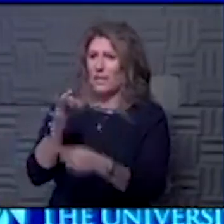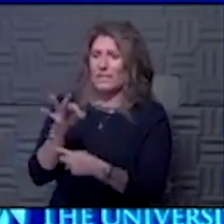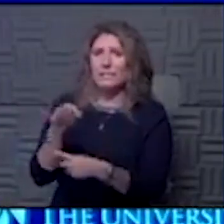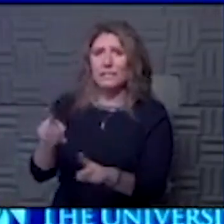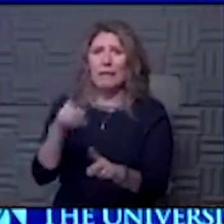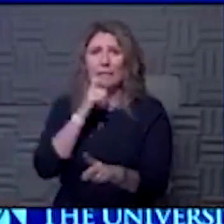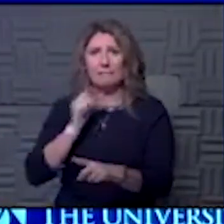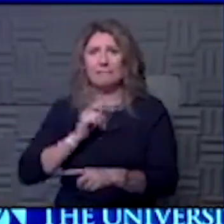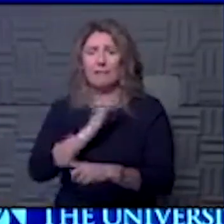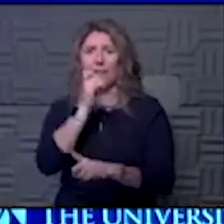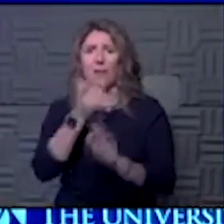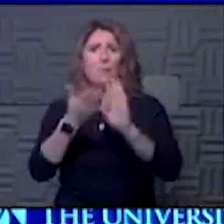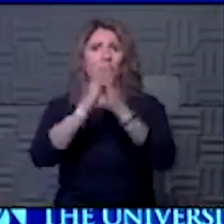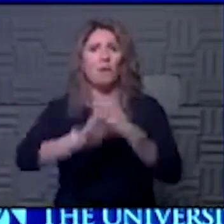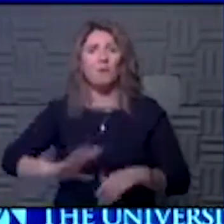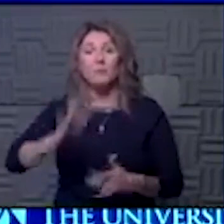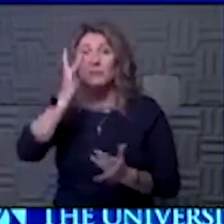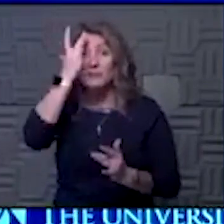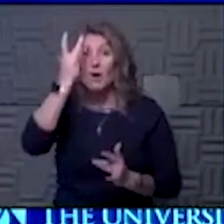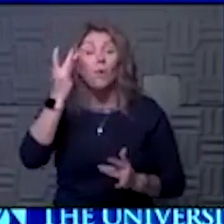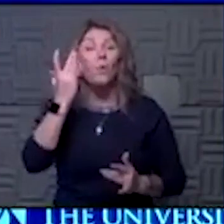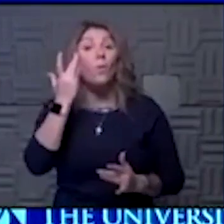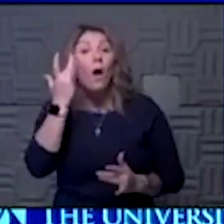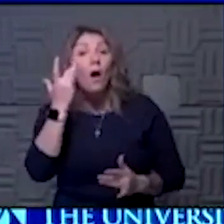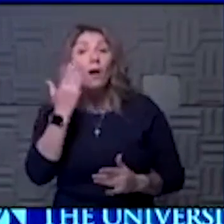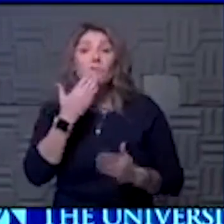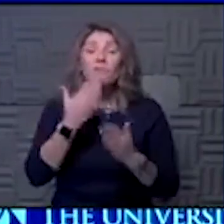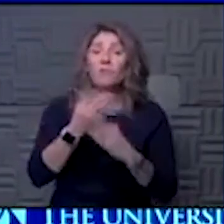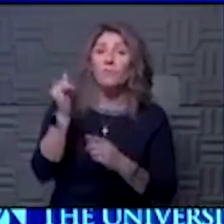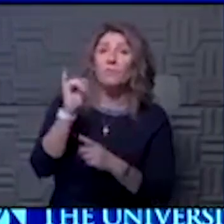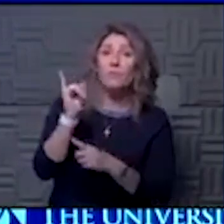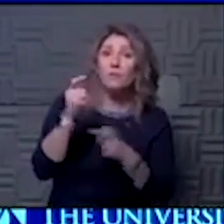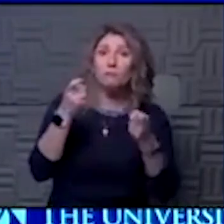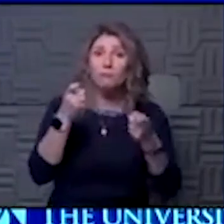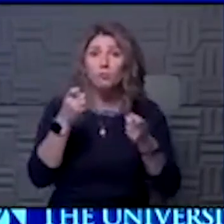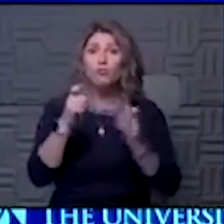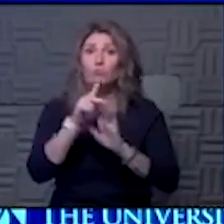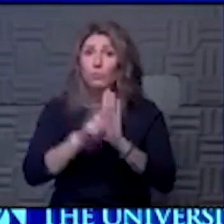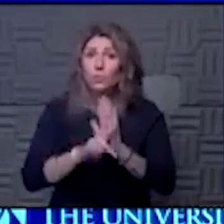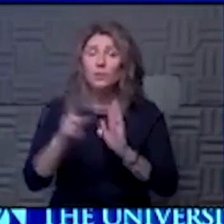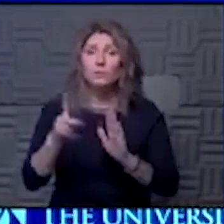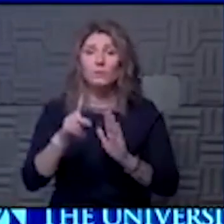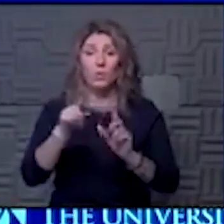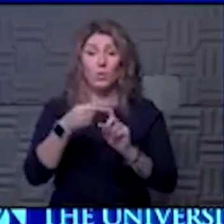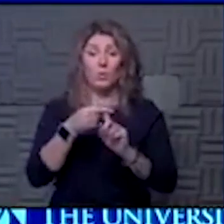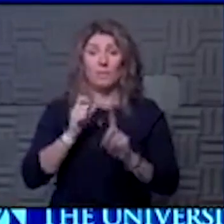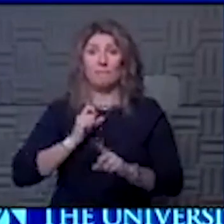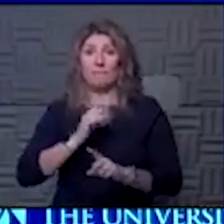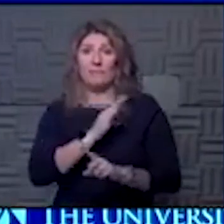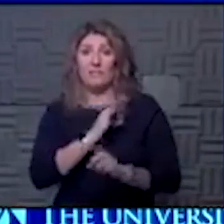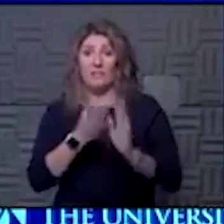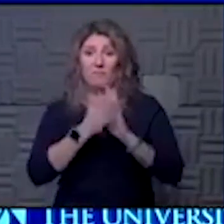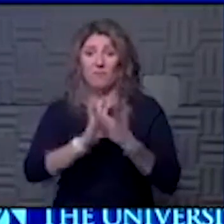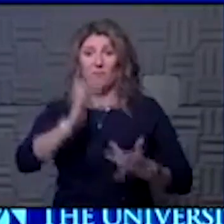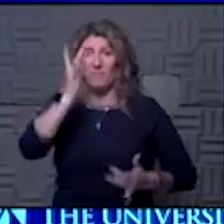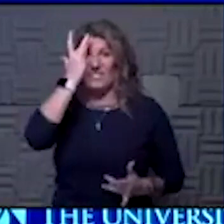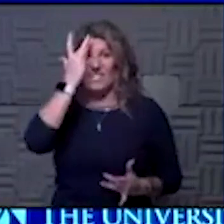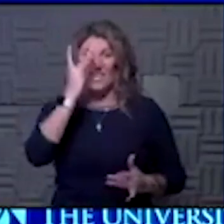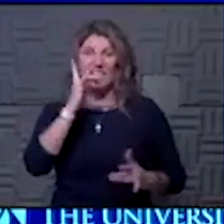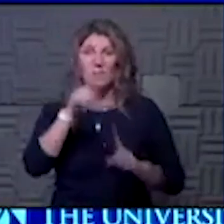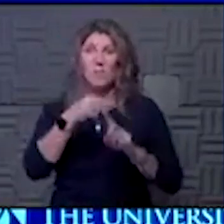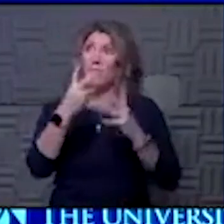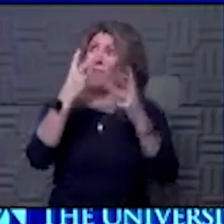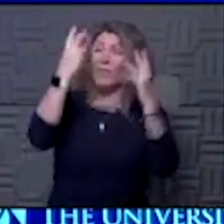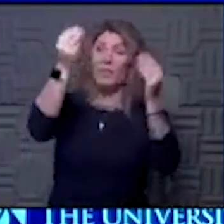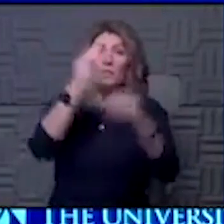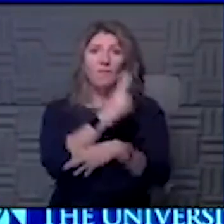getting sick there. Why is that? Good infection control principles. On the other hand, when does staff get sick? They get sick when they leave the hospital. They don't use that same.